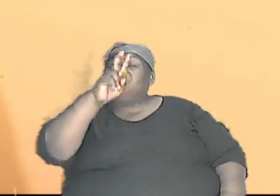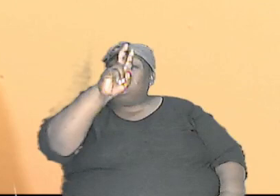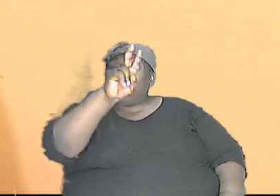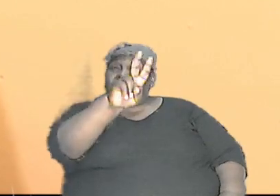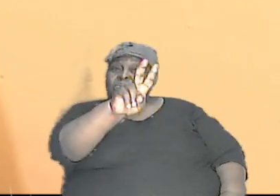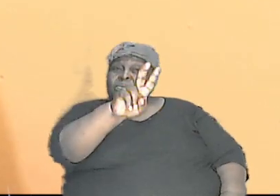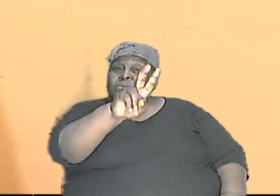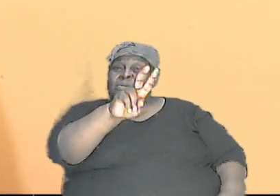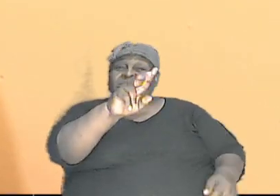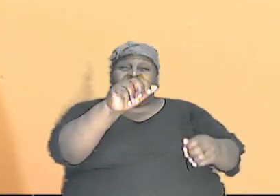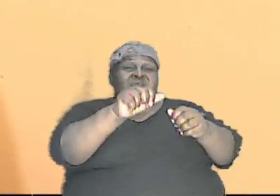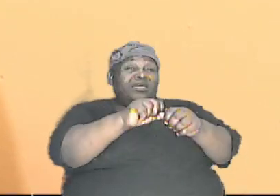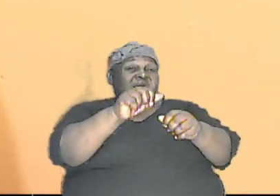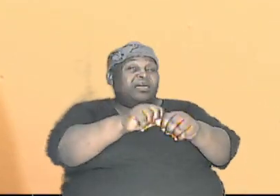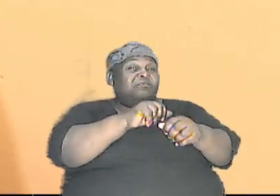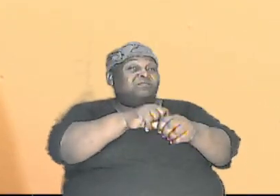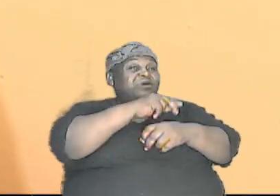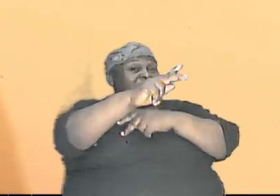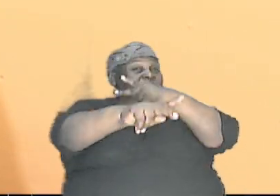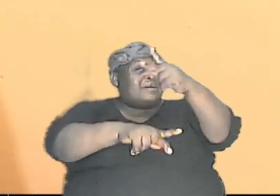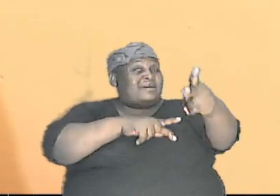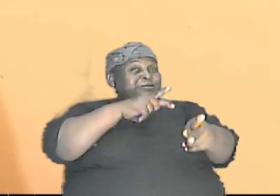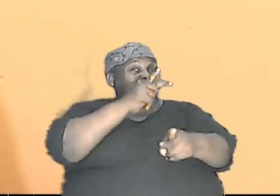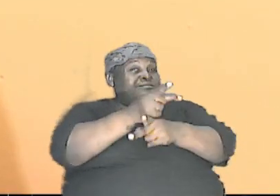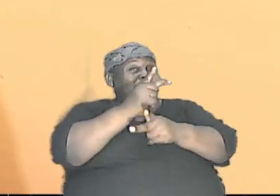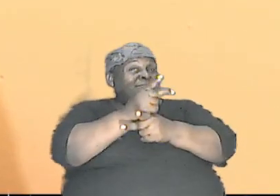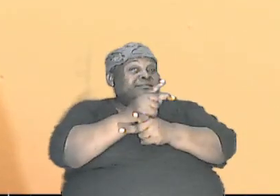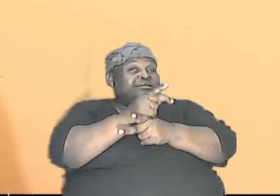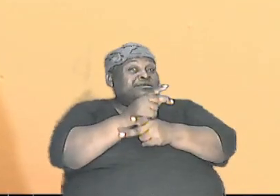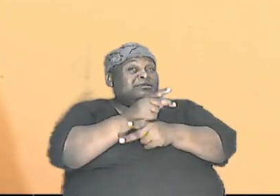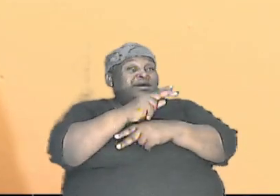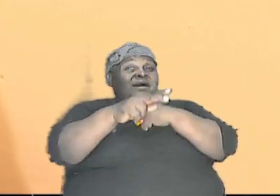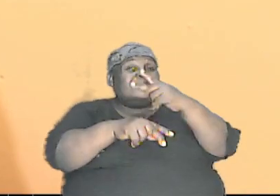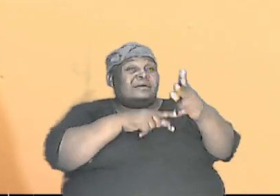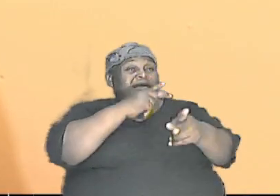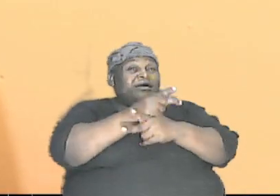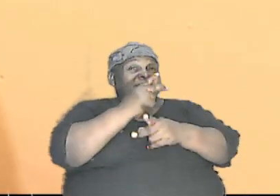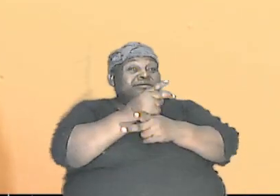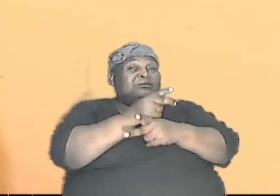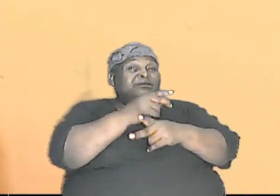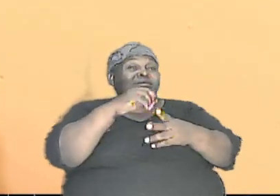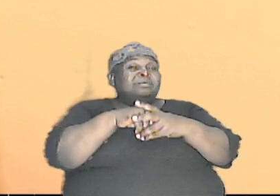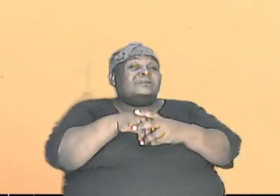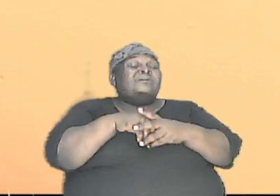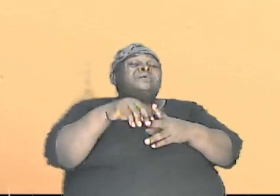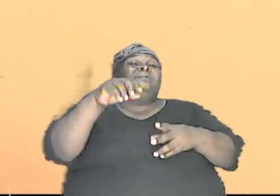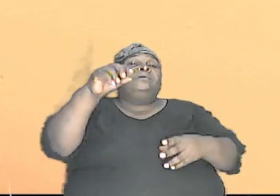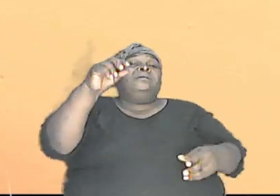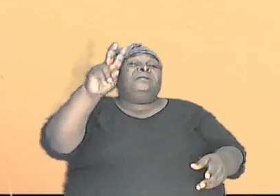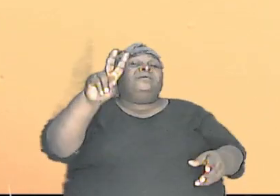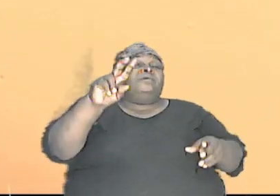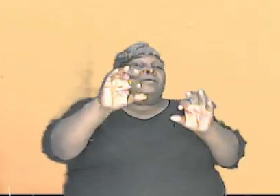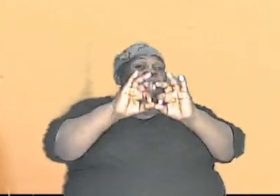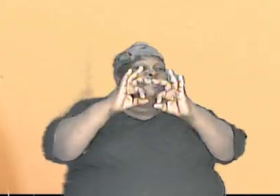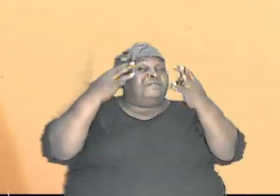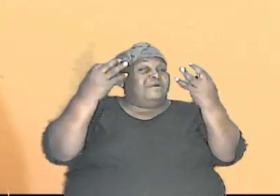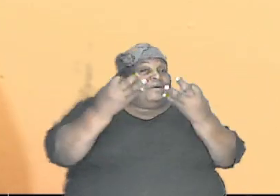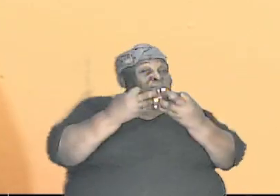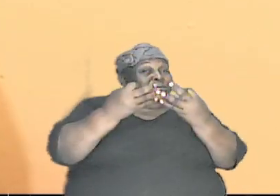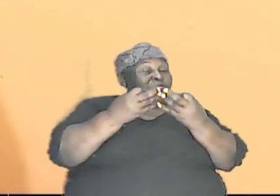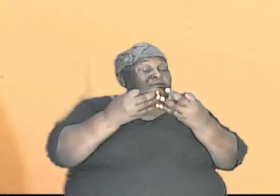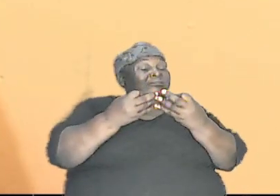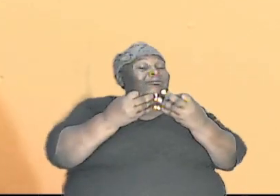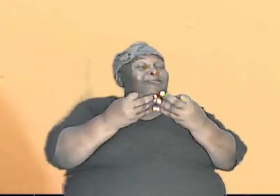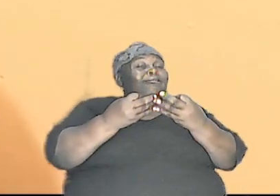every kind right and a kind we did indicate speak to a family of animals